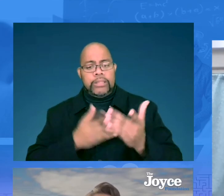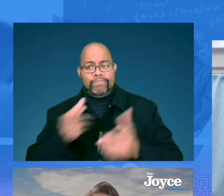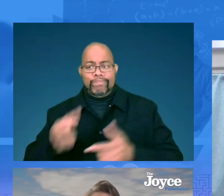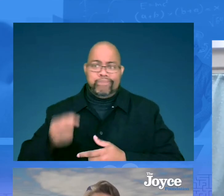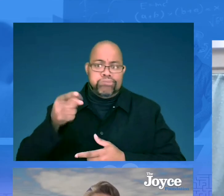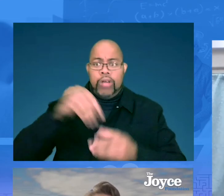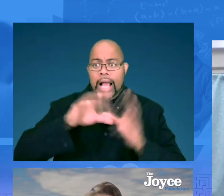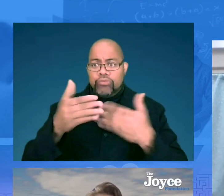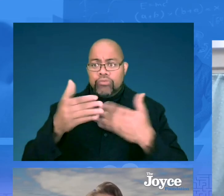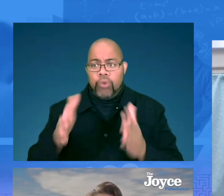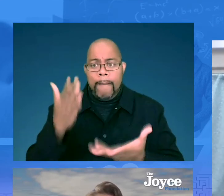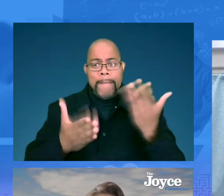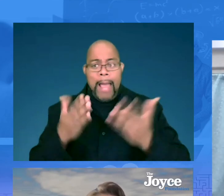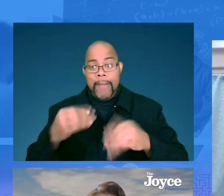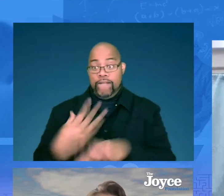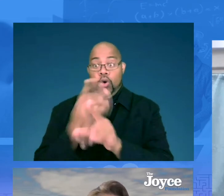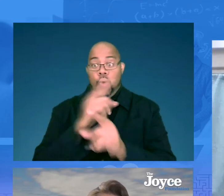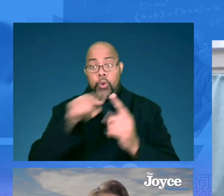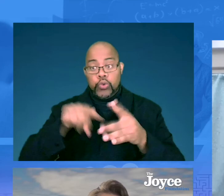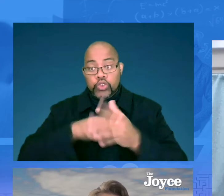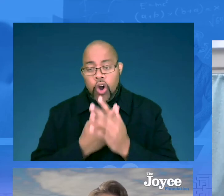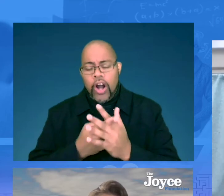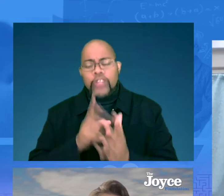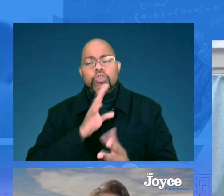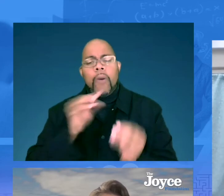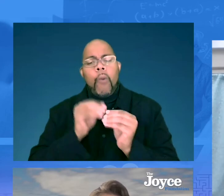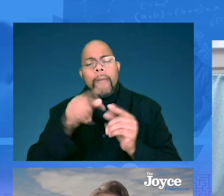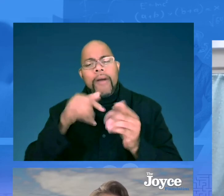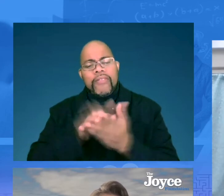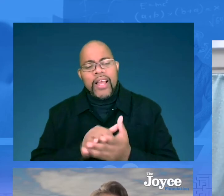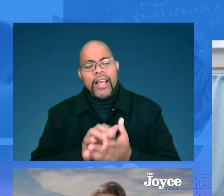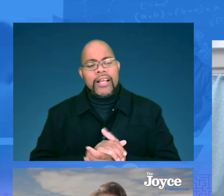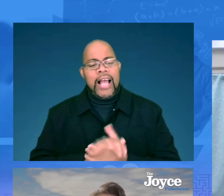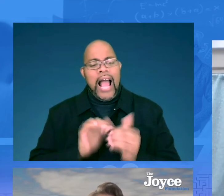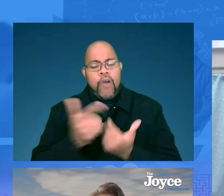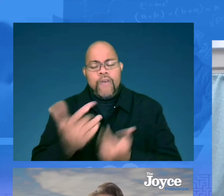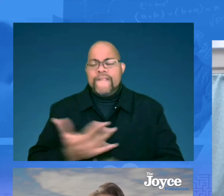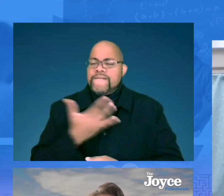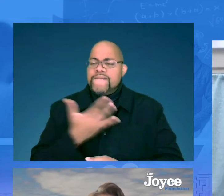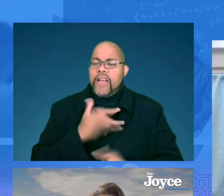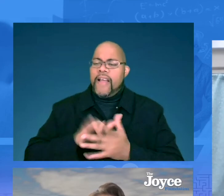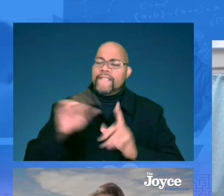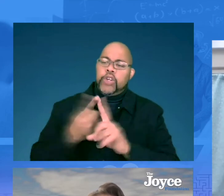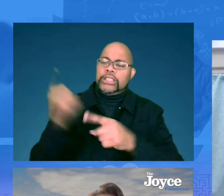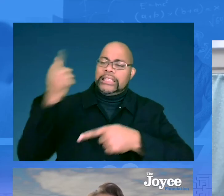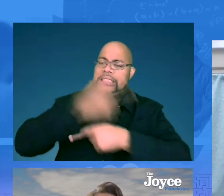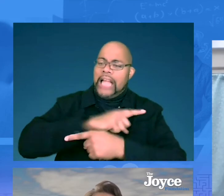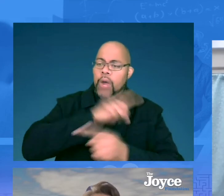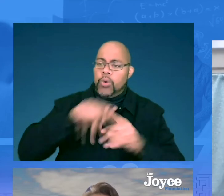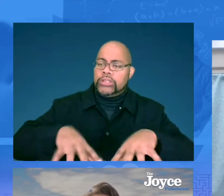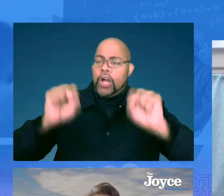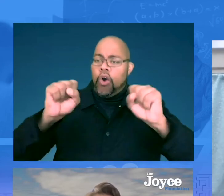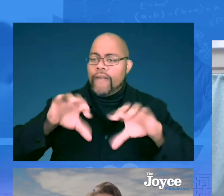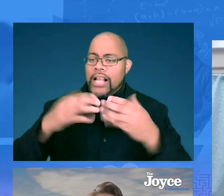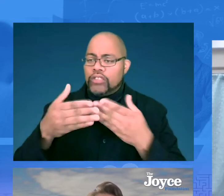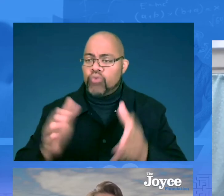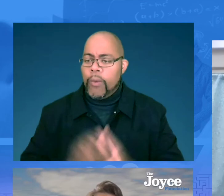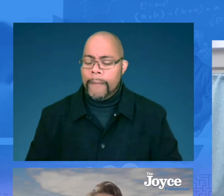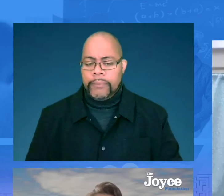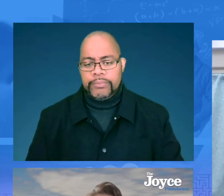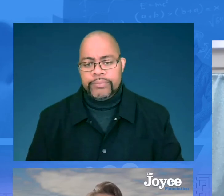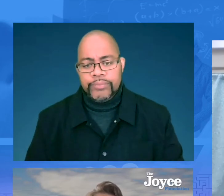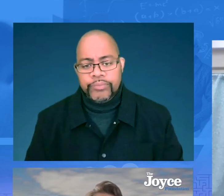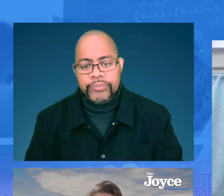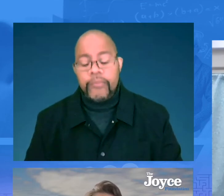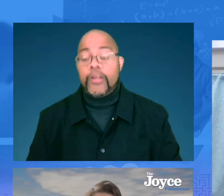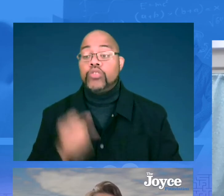And then you're, in some cases, thrown into a classroom. You may have been virtual when you started. Just talk a little bit about how you felt that first day when you